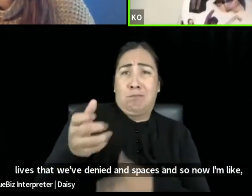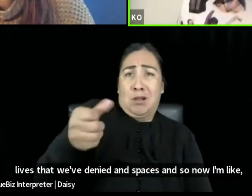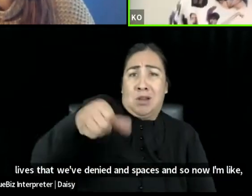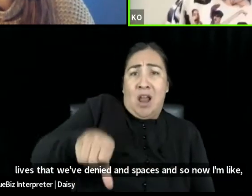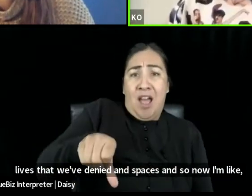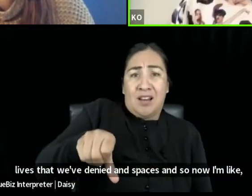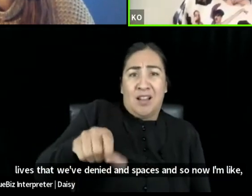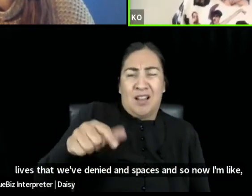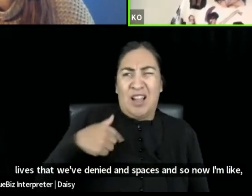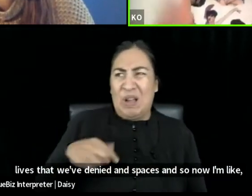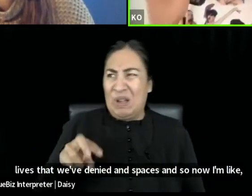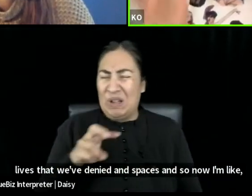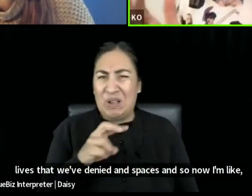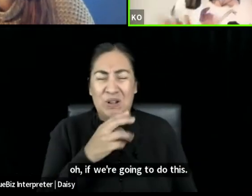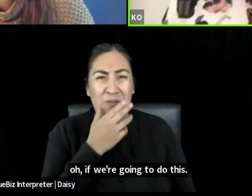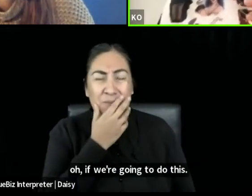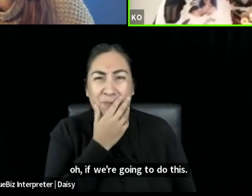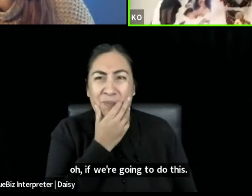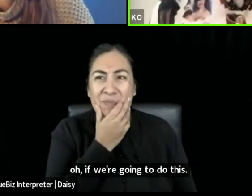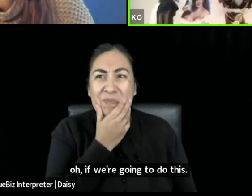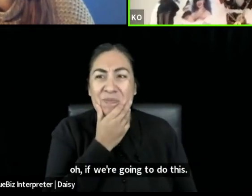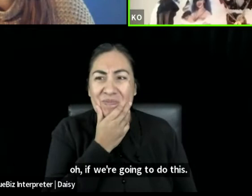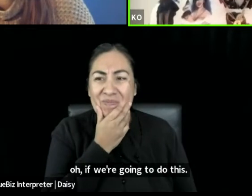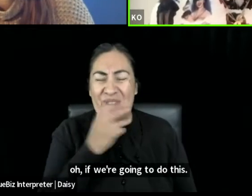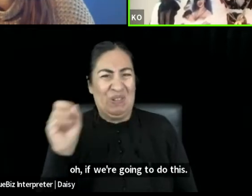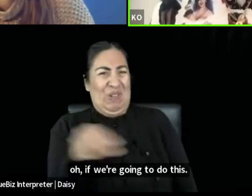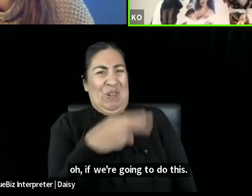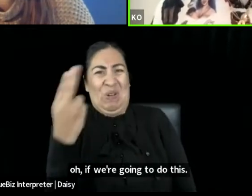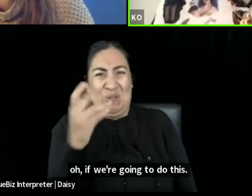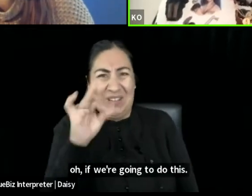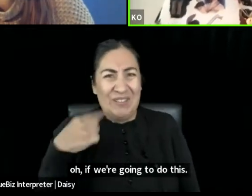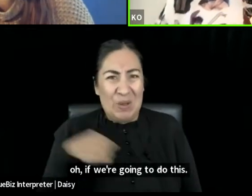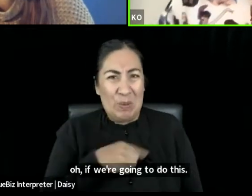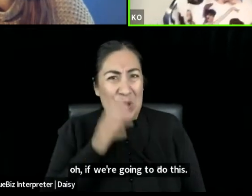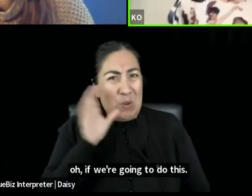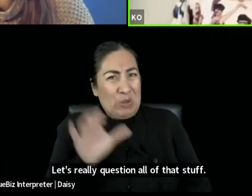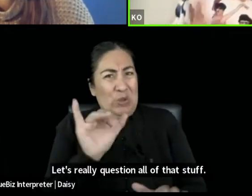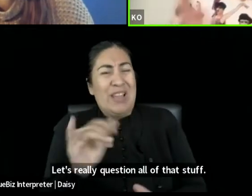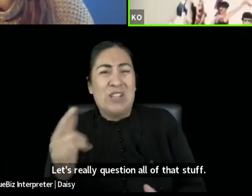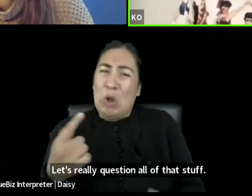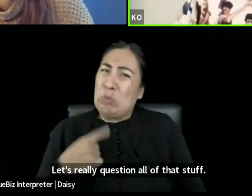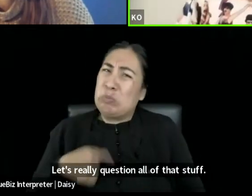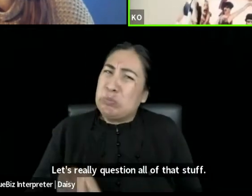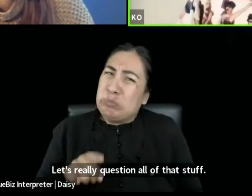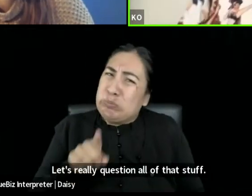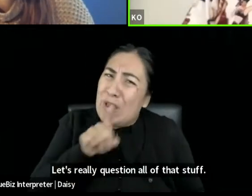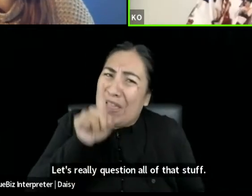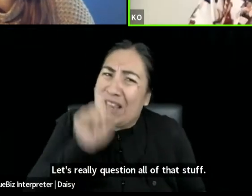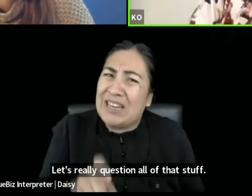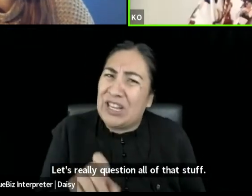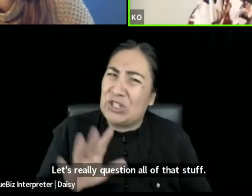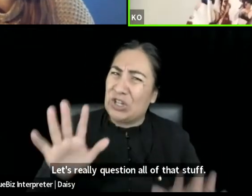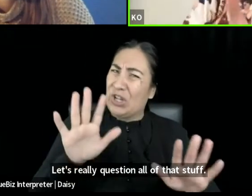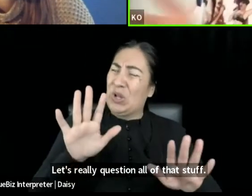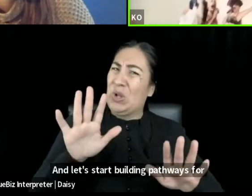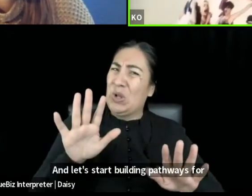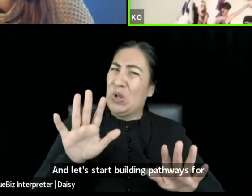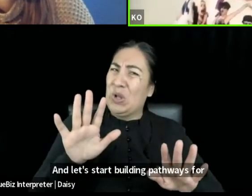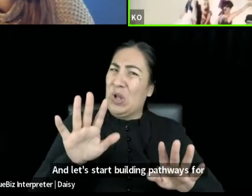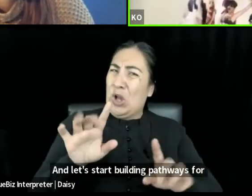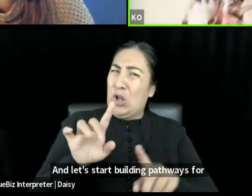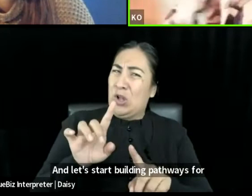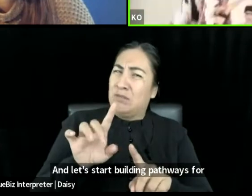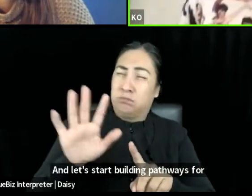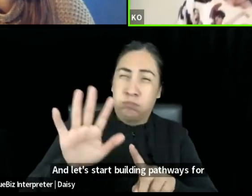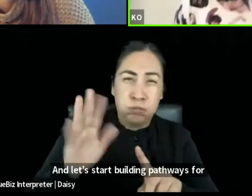do this, let's really question all of that stuff and let's start building pathways, uh, for this